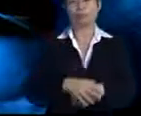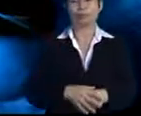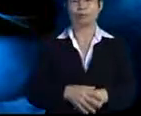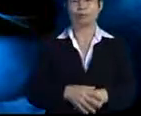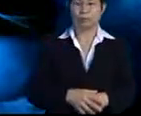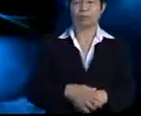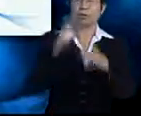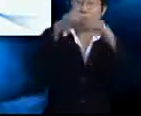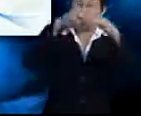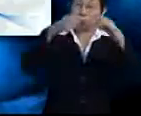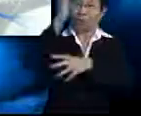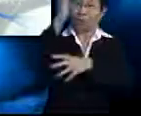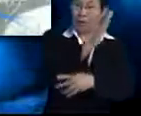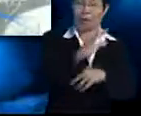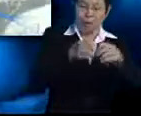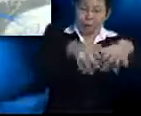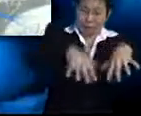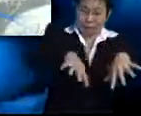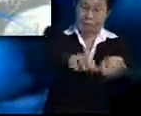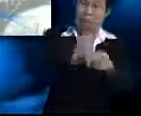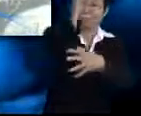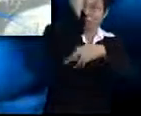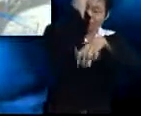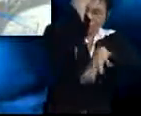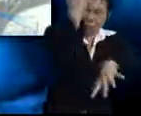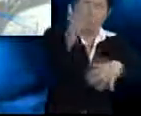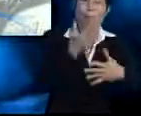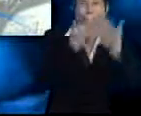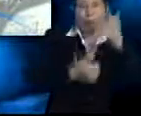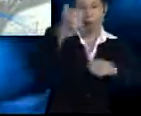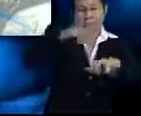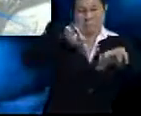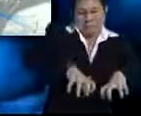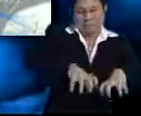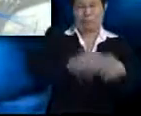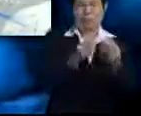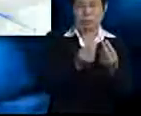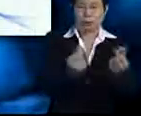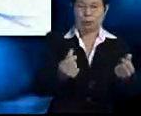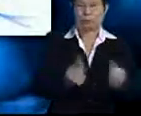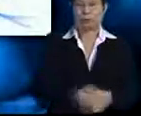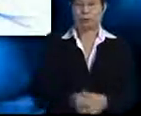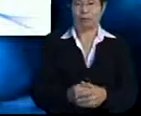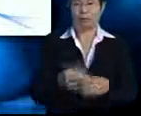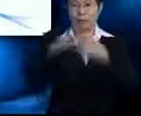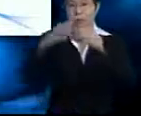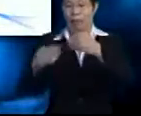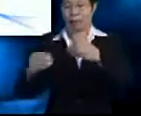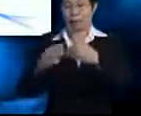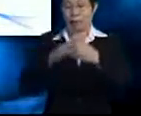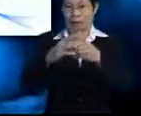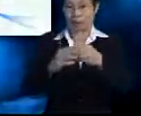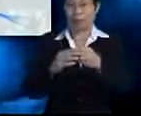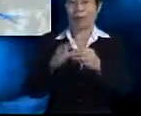Durian trees have buttress roots to help them have a better grip onto soil. Mangrove trees like